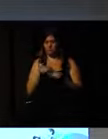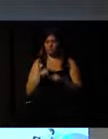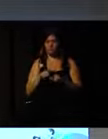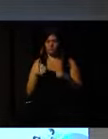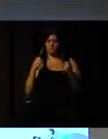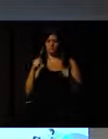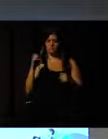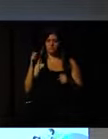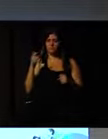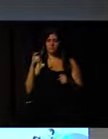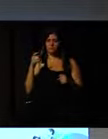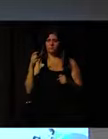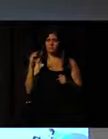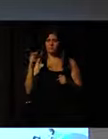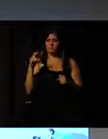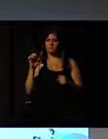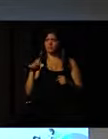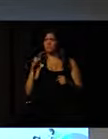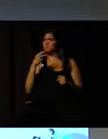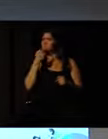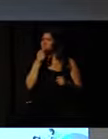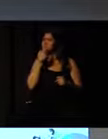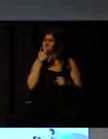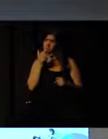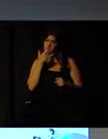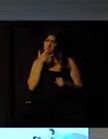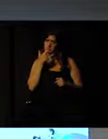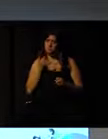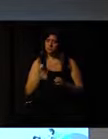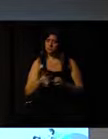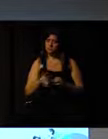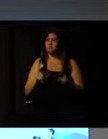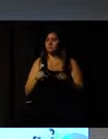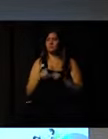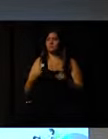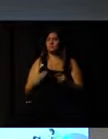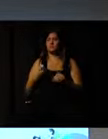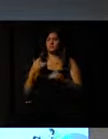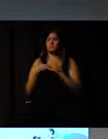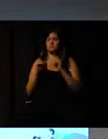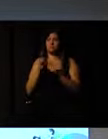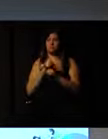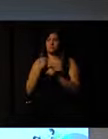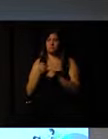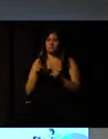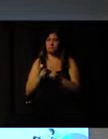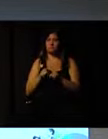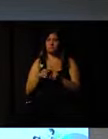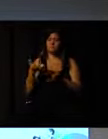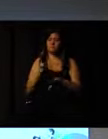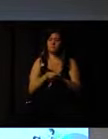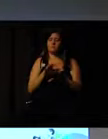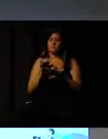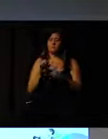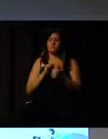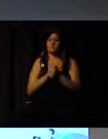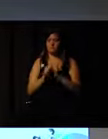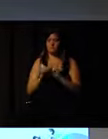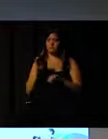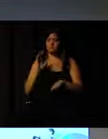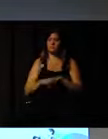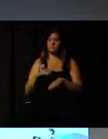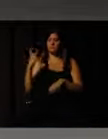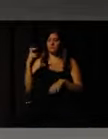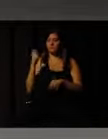programs, including sports action zones and active communities. She acts on the social development and inclusion through sports